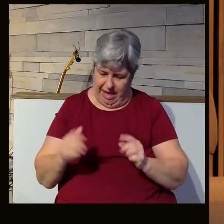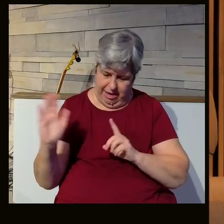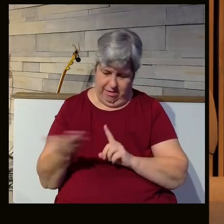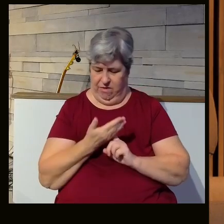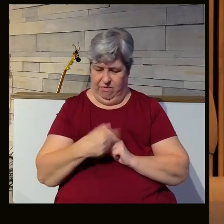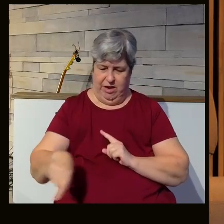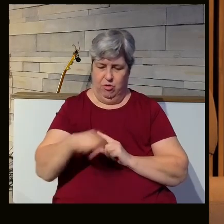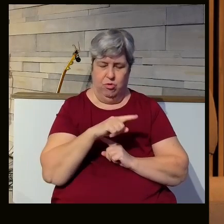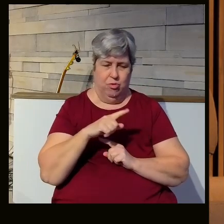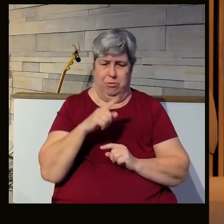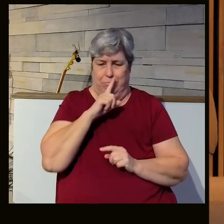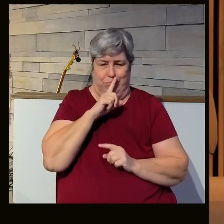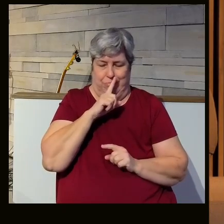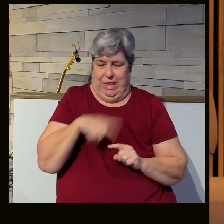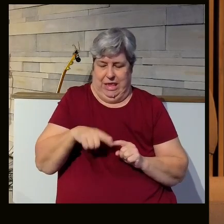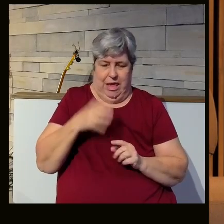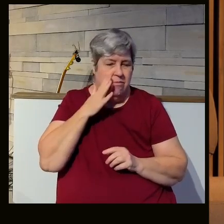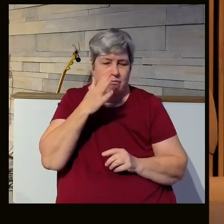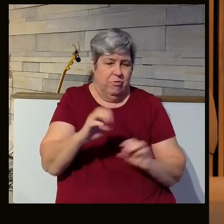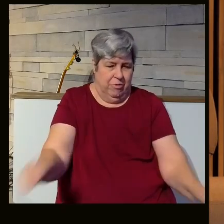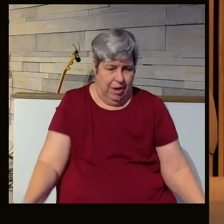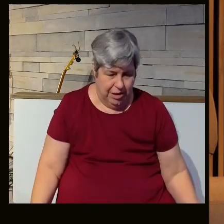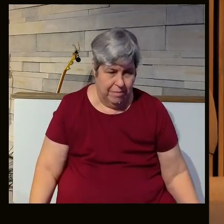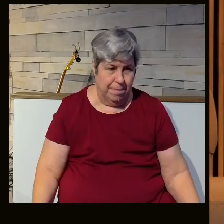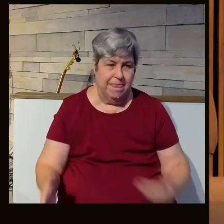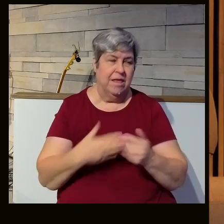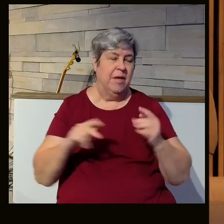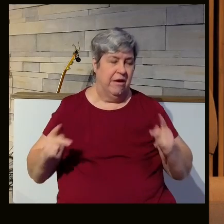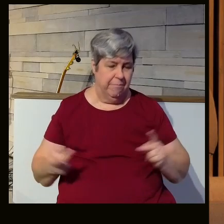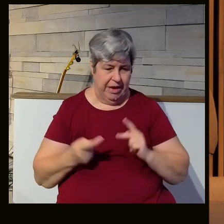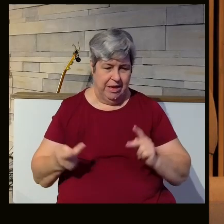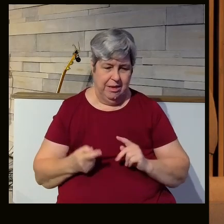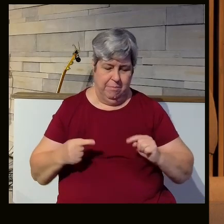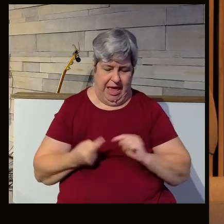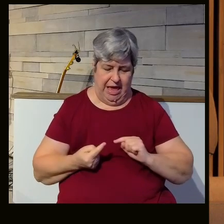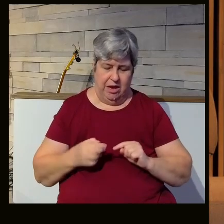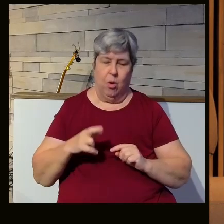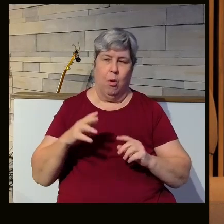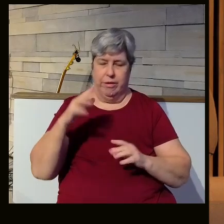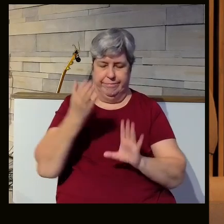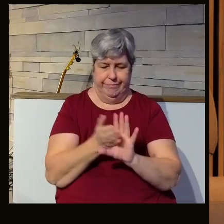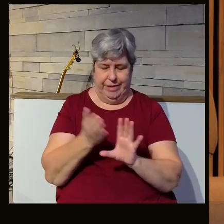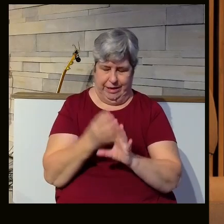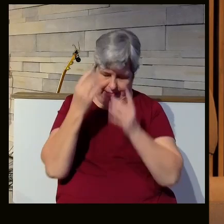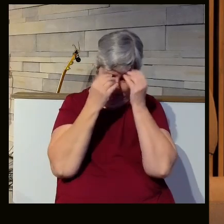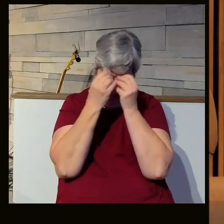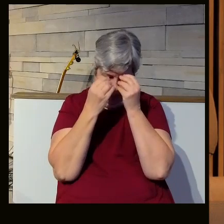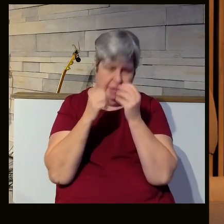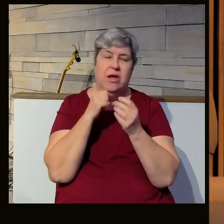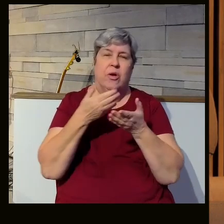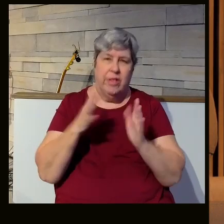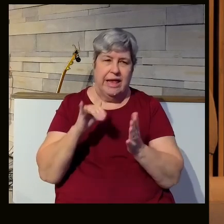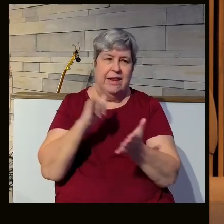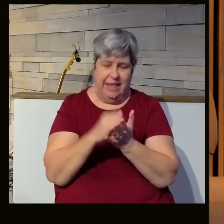about your potential, whether it's physical pain or psychological pain. Don't let that dictate to you